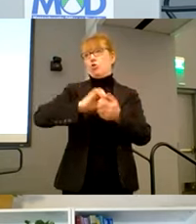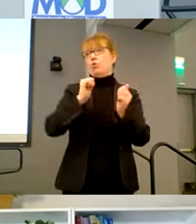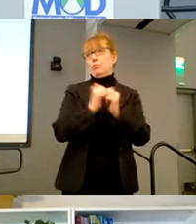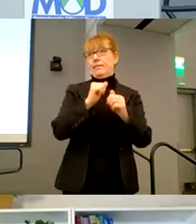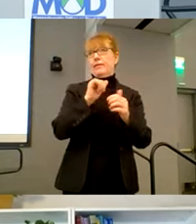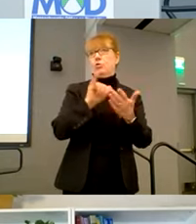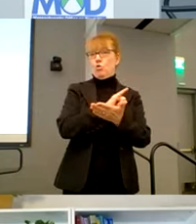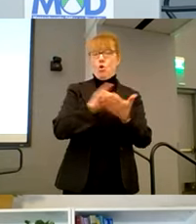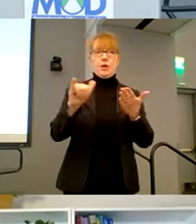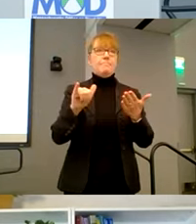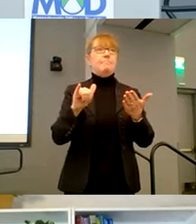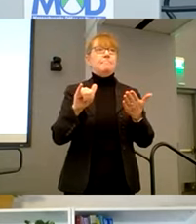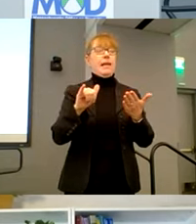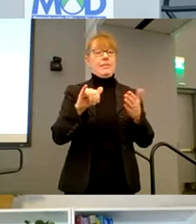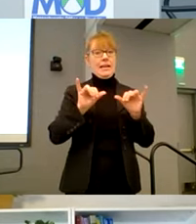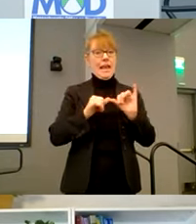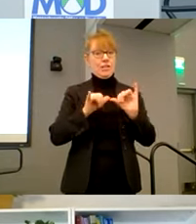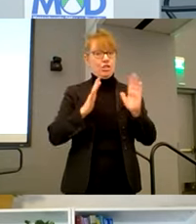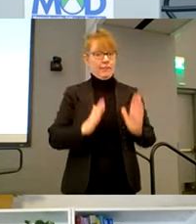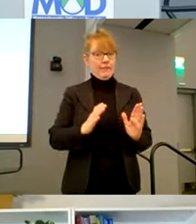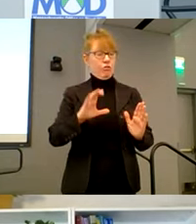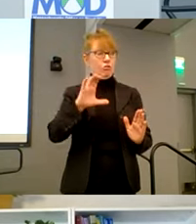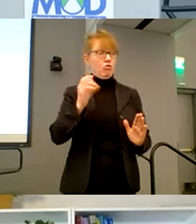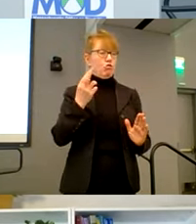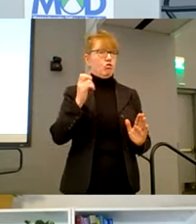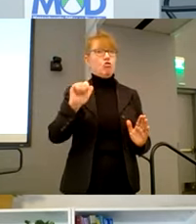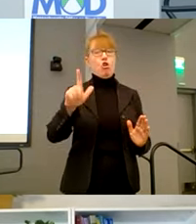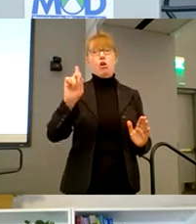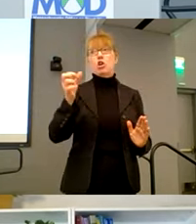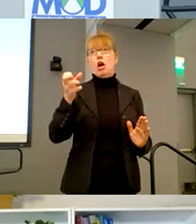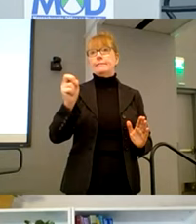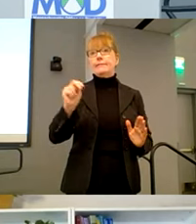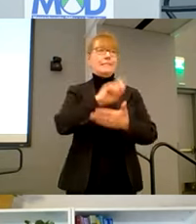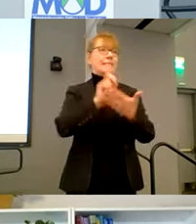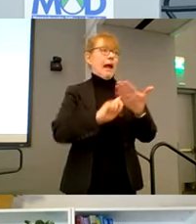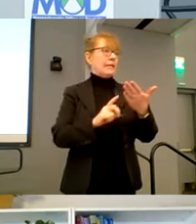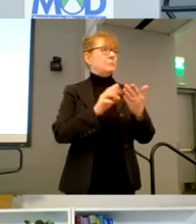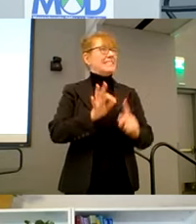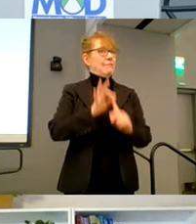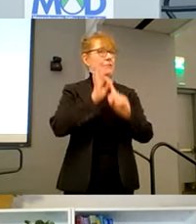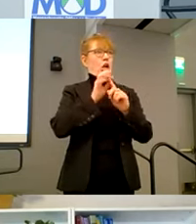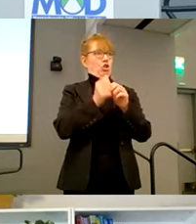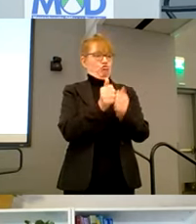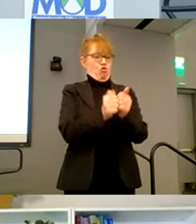an engineer, Charles Johnson, who's designing a specific controller for Wayne.